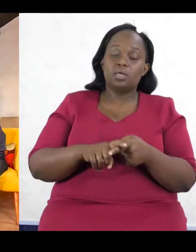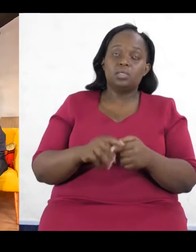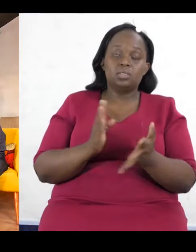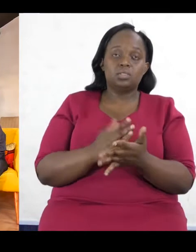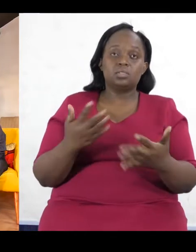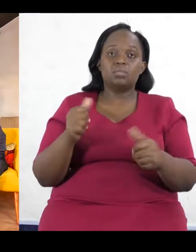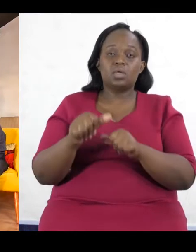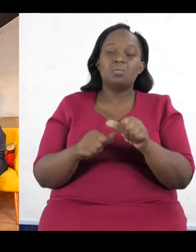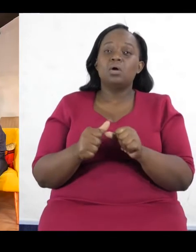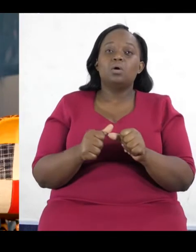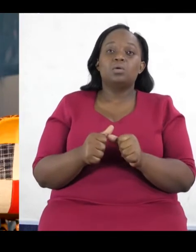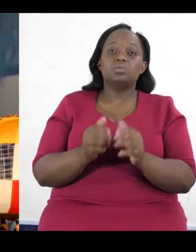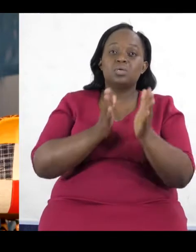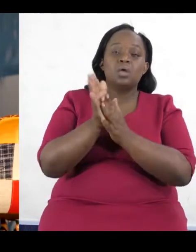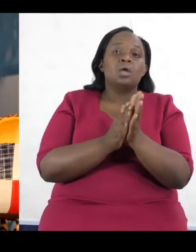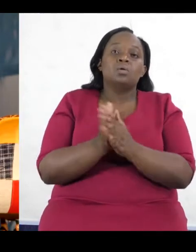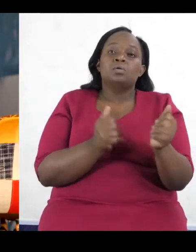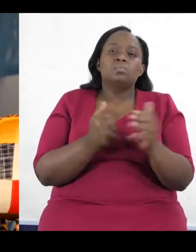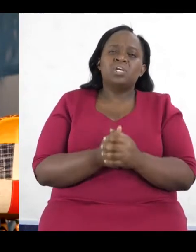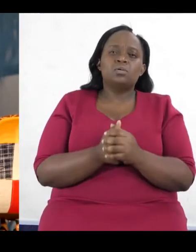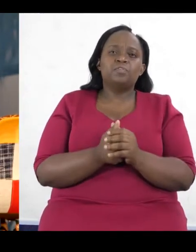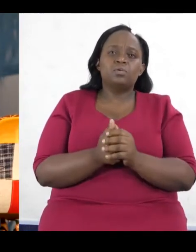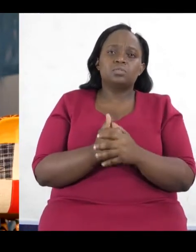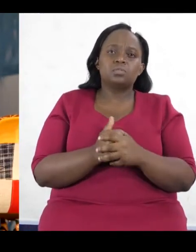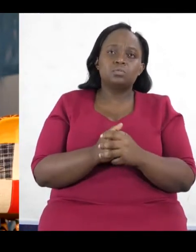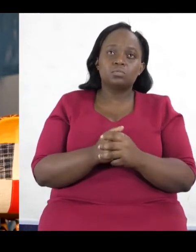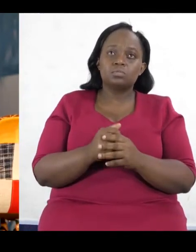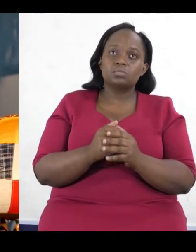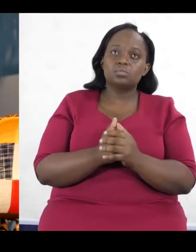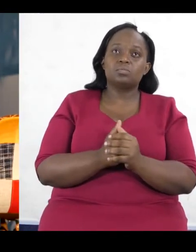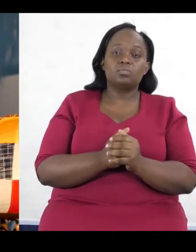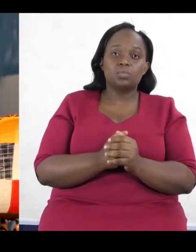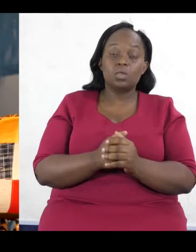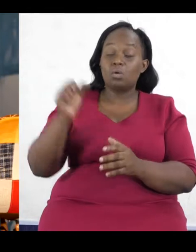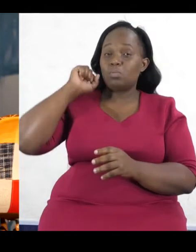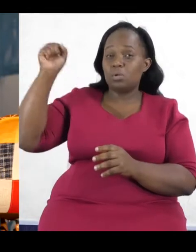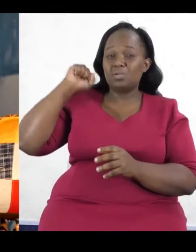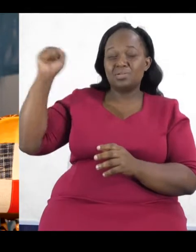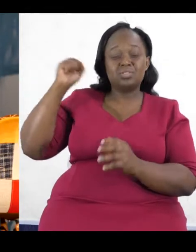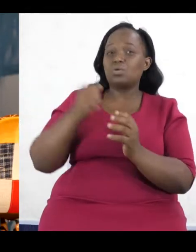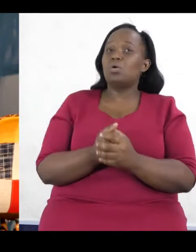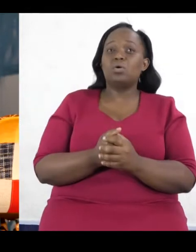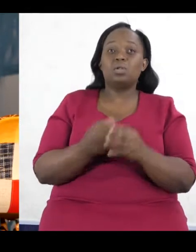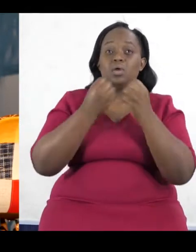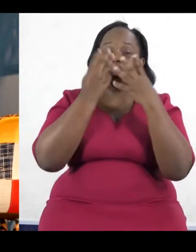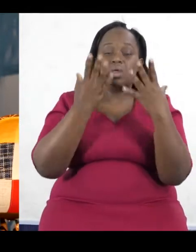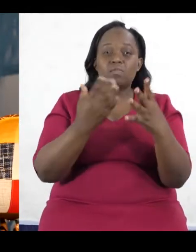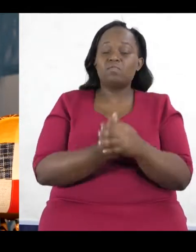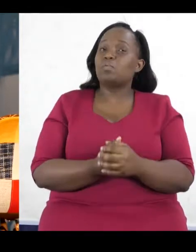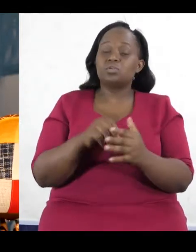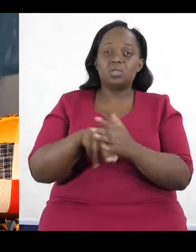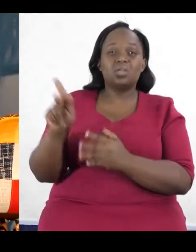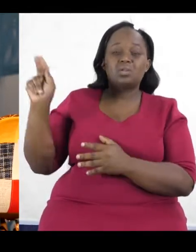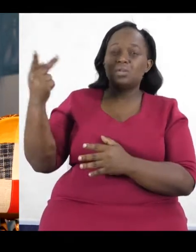But I'd like to pick up on the point about interest. I think something that I've come to see is political information in Kenya is